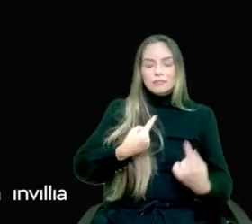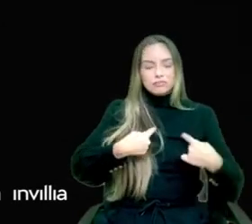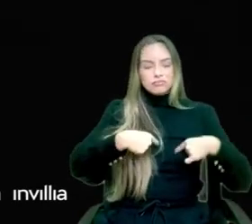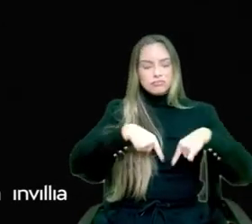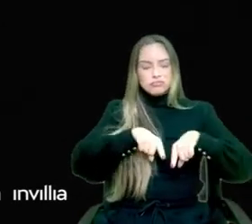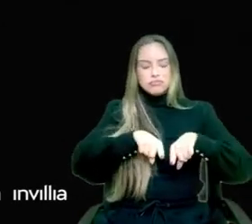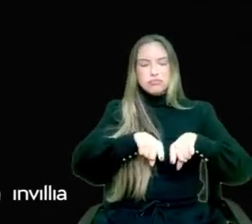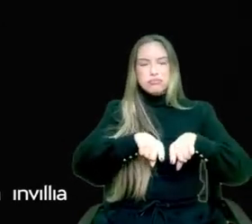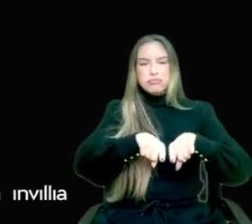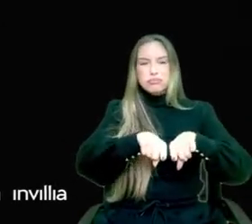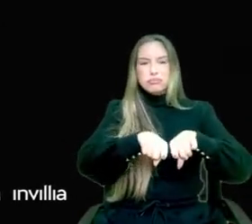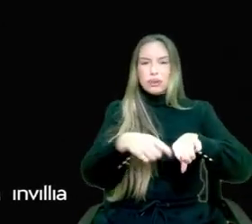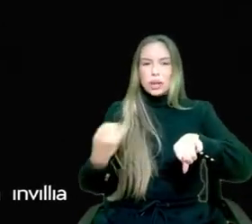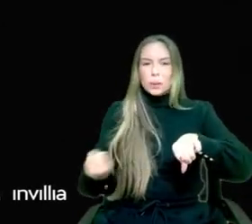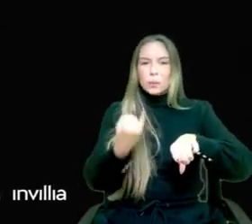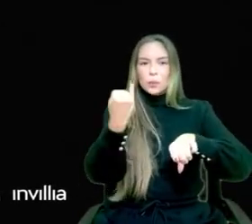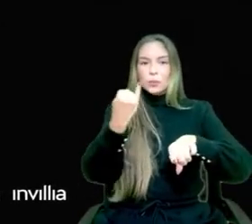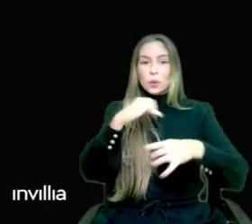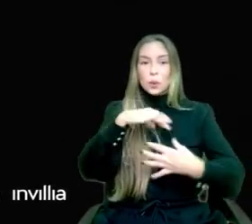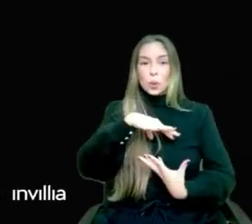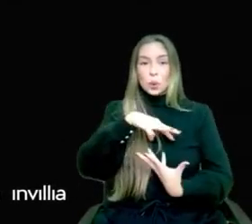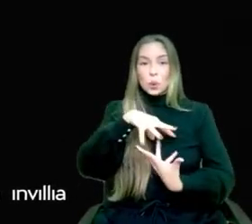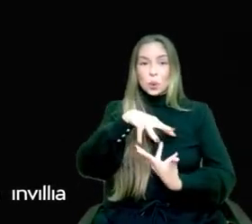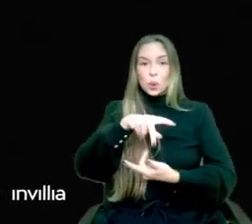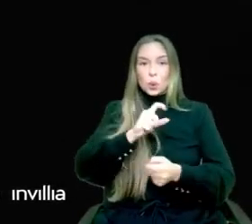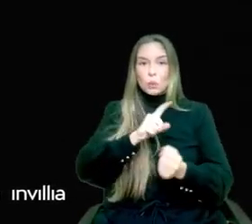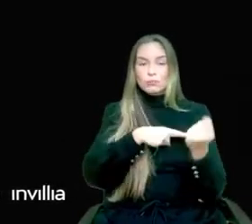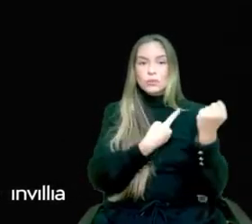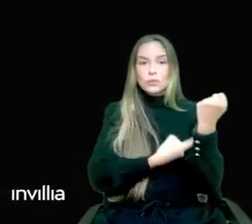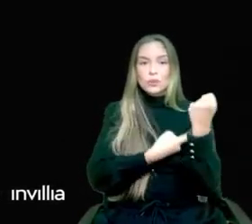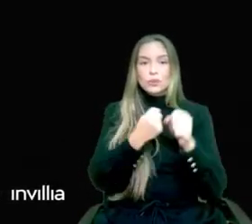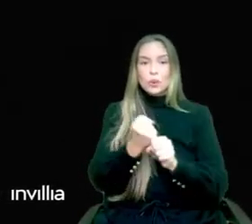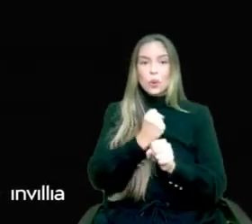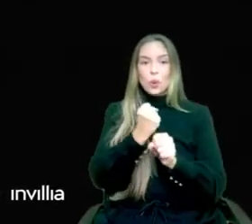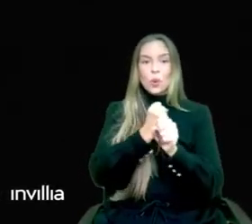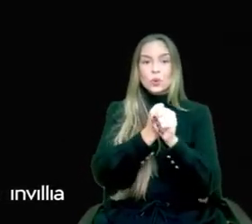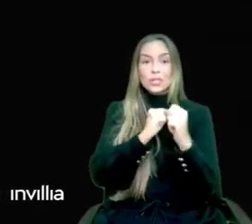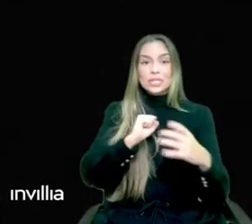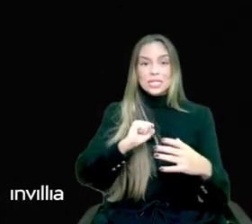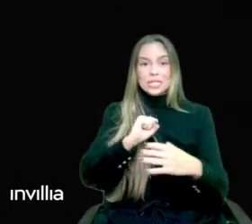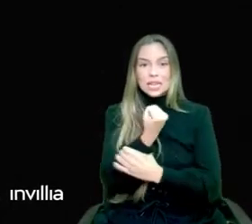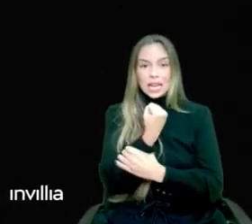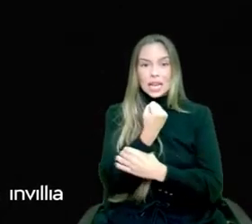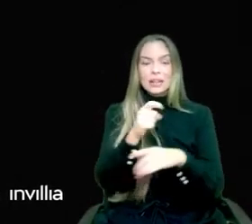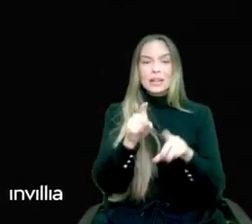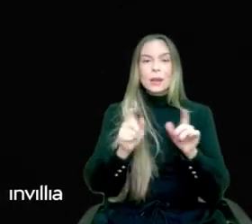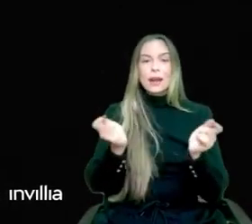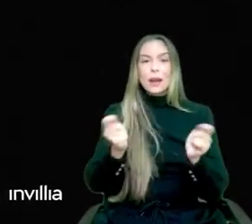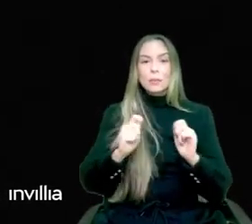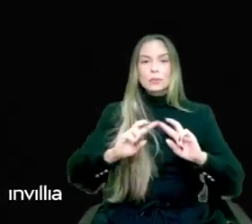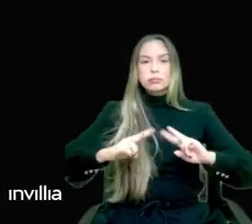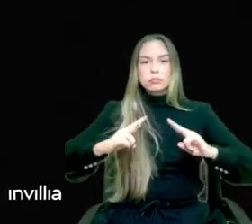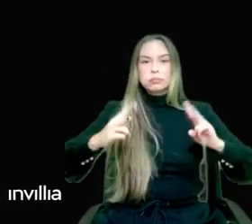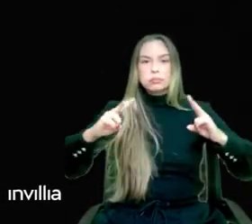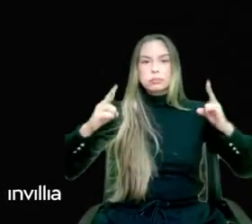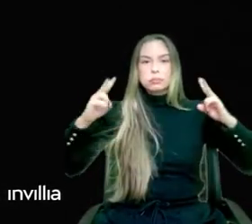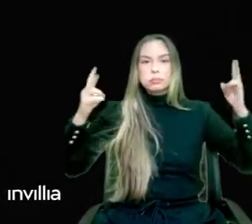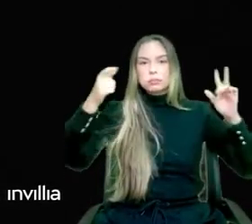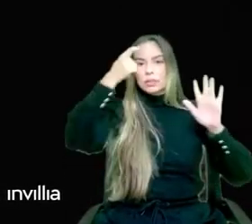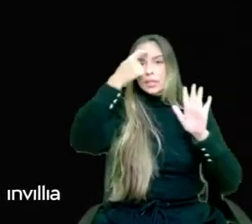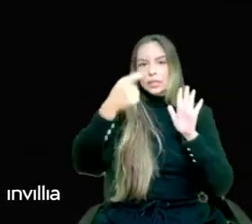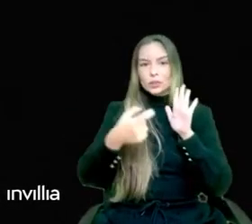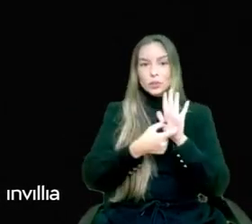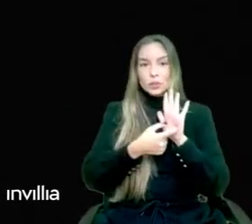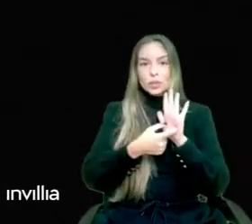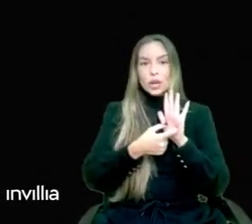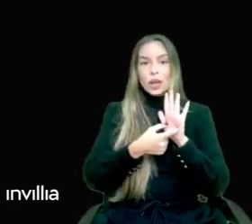building safe and scalable AI for and with our customers.